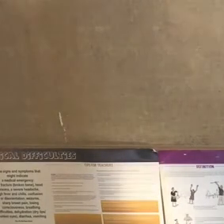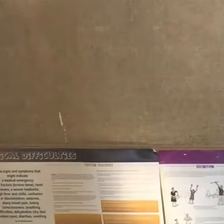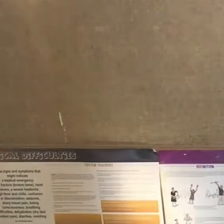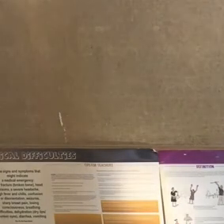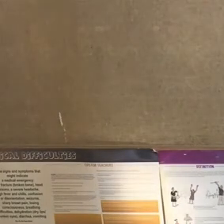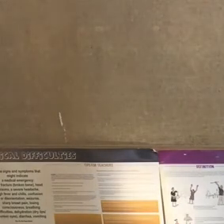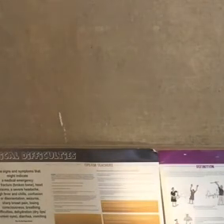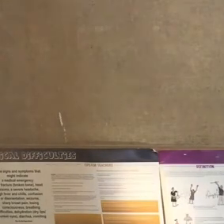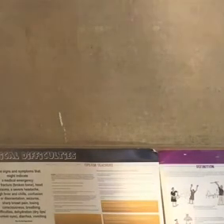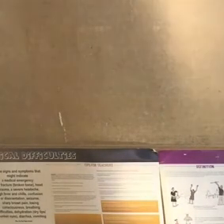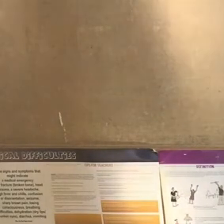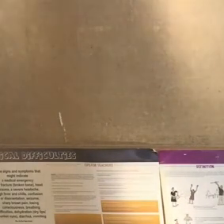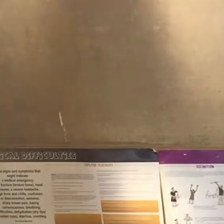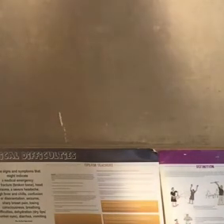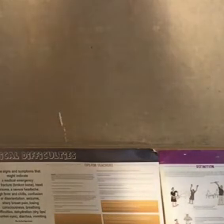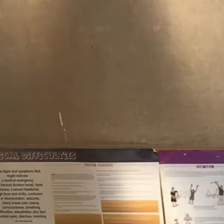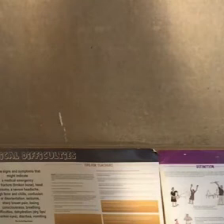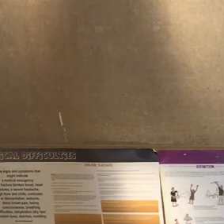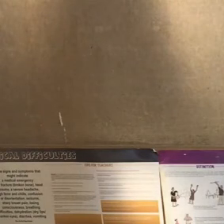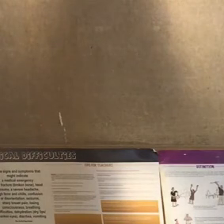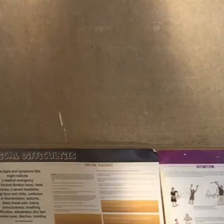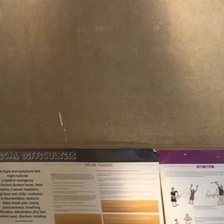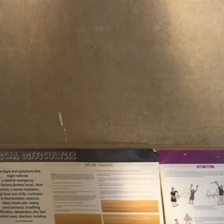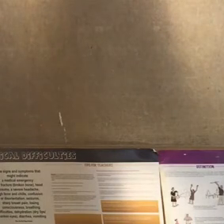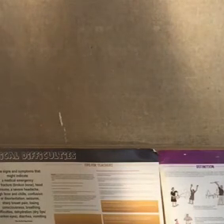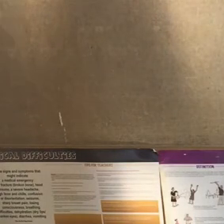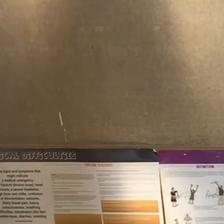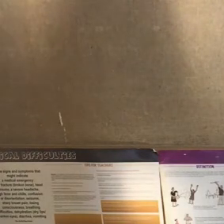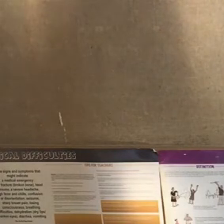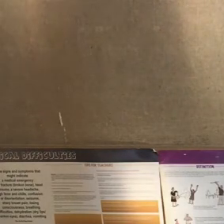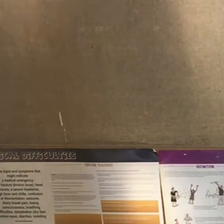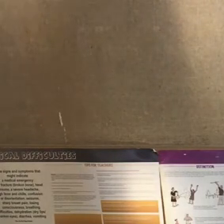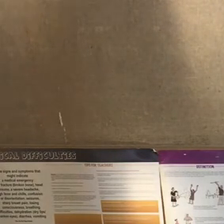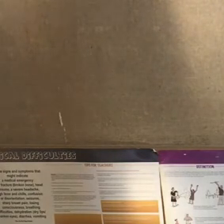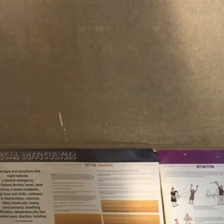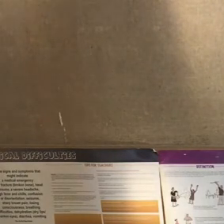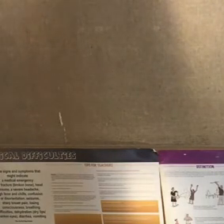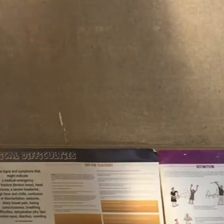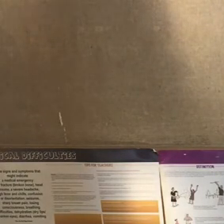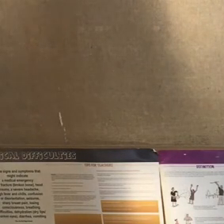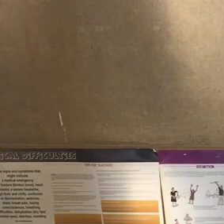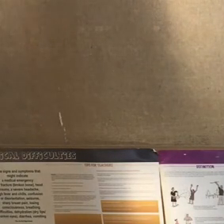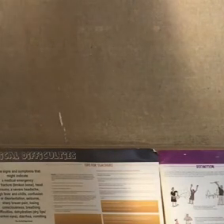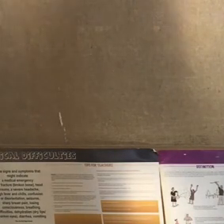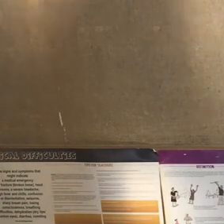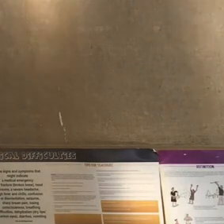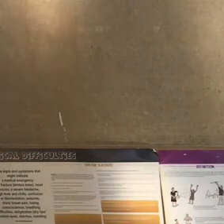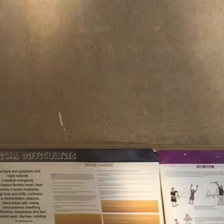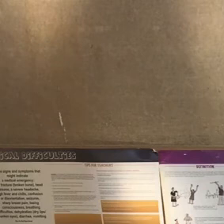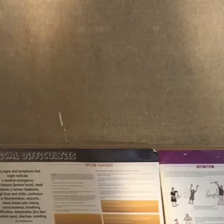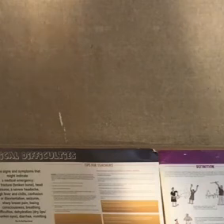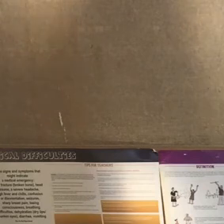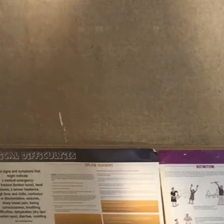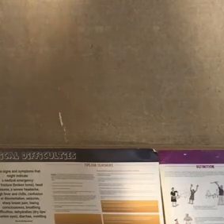week two booklets the activities so if the parent bring back week one we